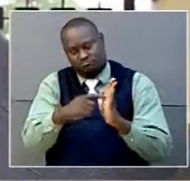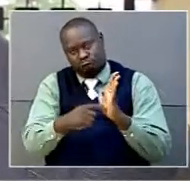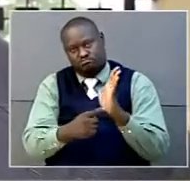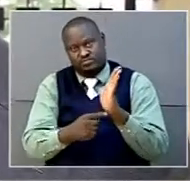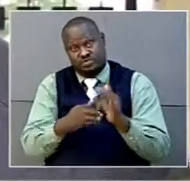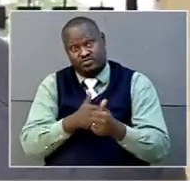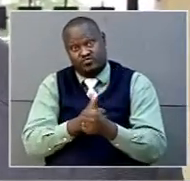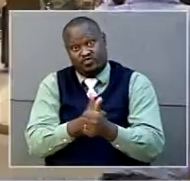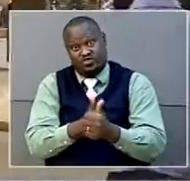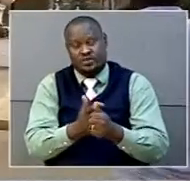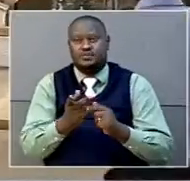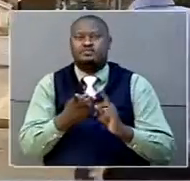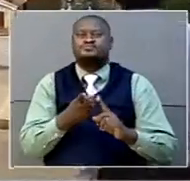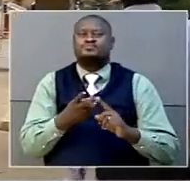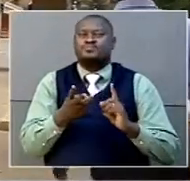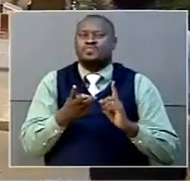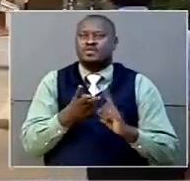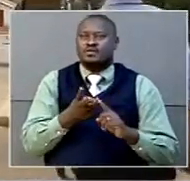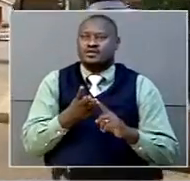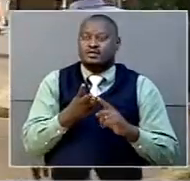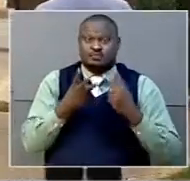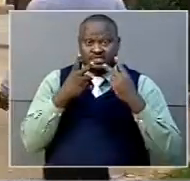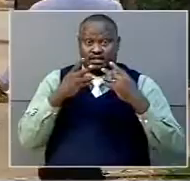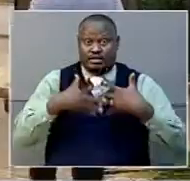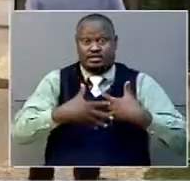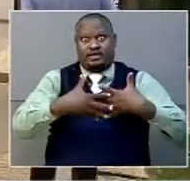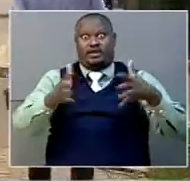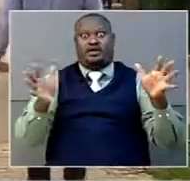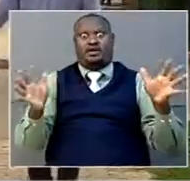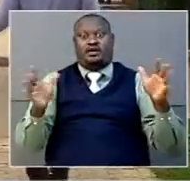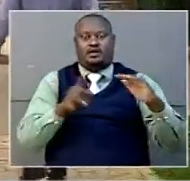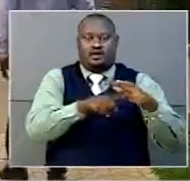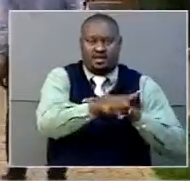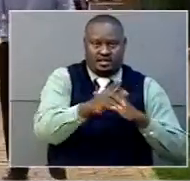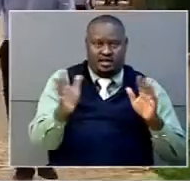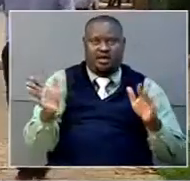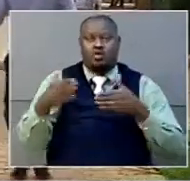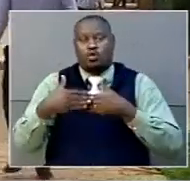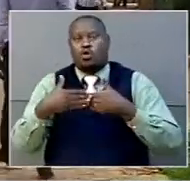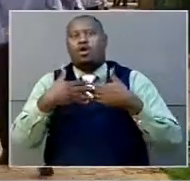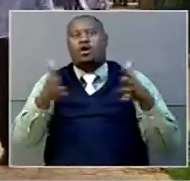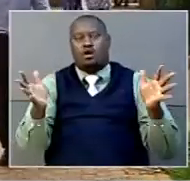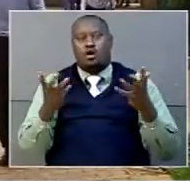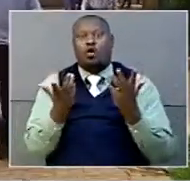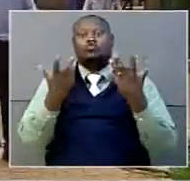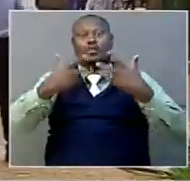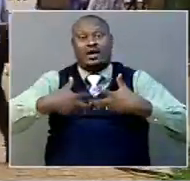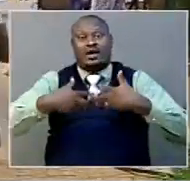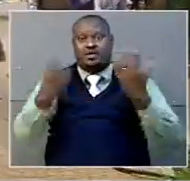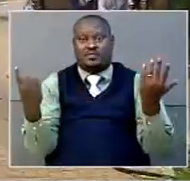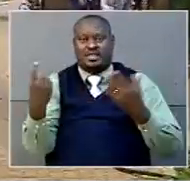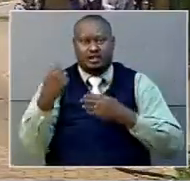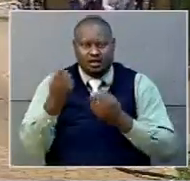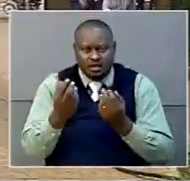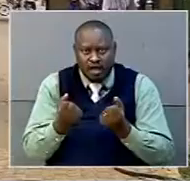The main vehicular entrance and exit will be managed automatically by this system